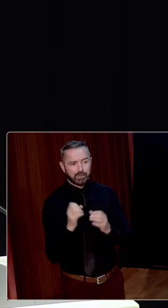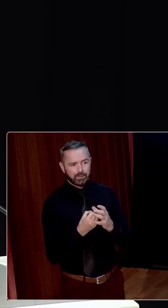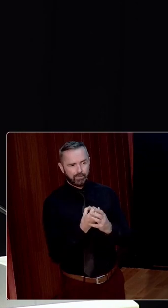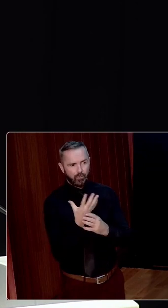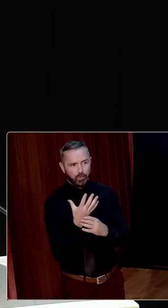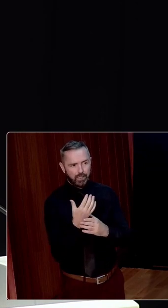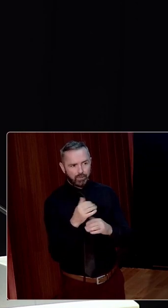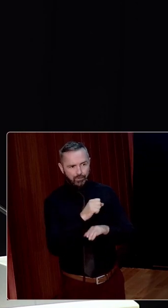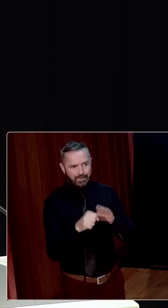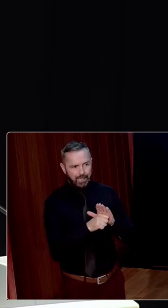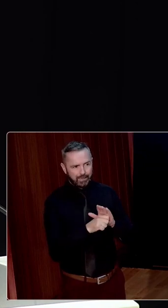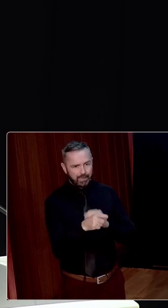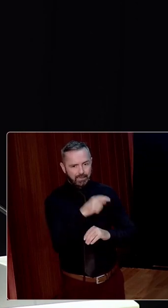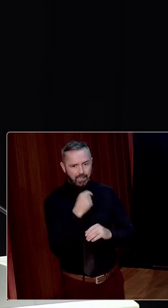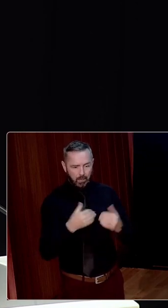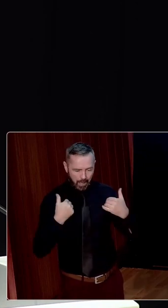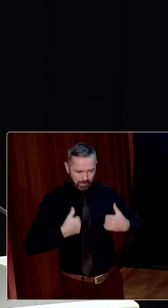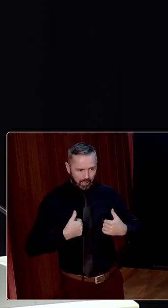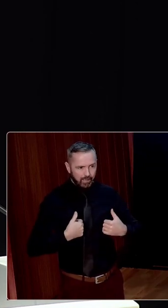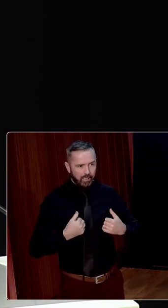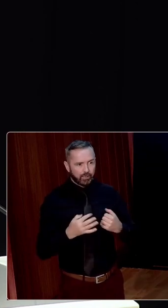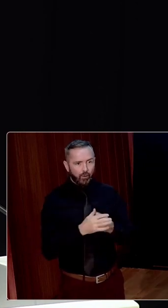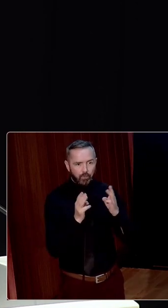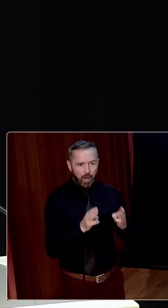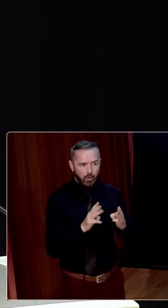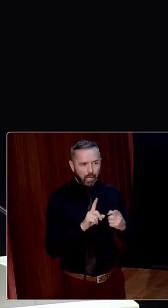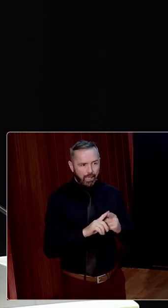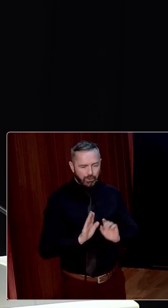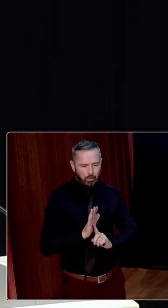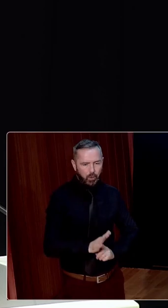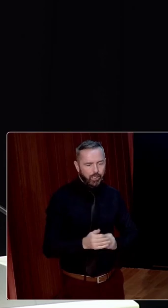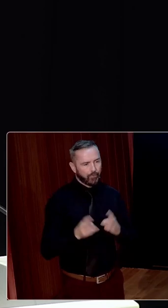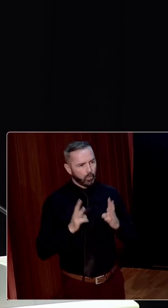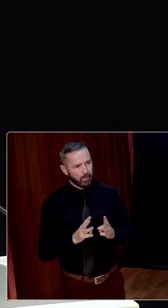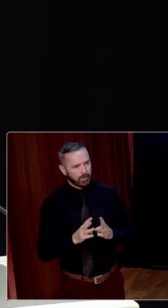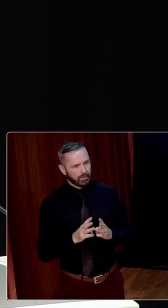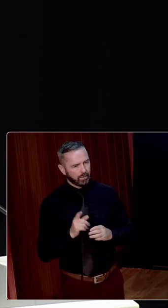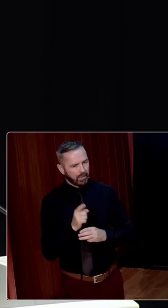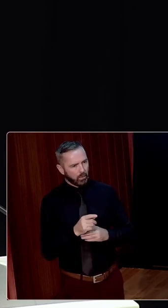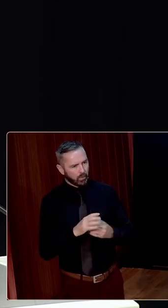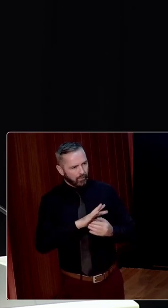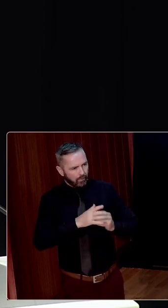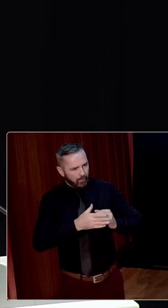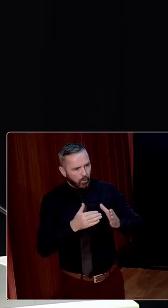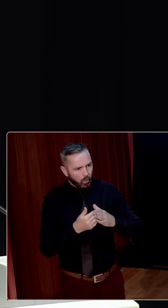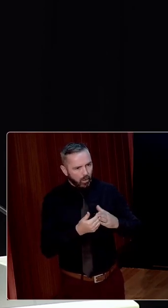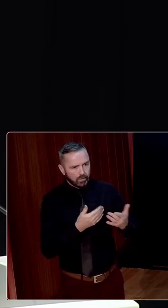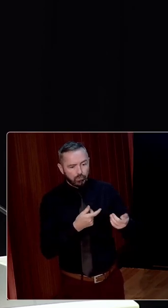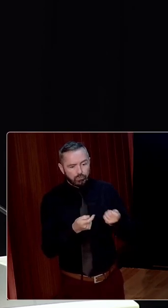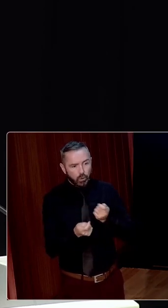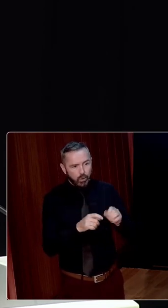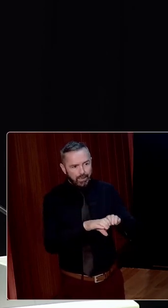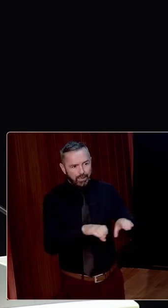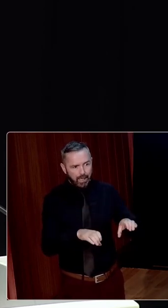masculisation of power and the subordination of women was formative in the creation of what he called a ruling class mentality